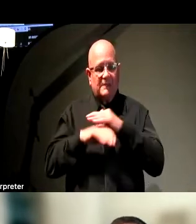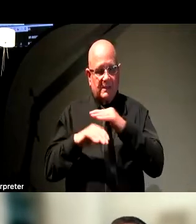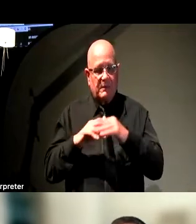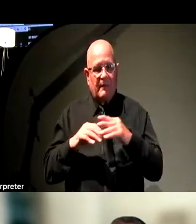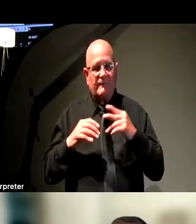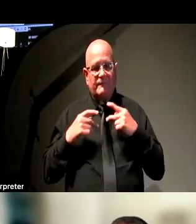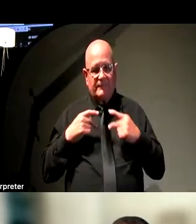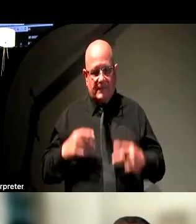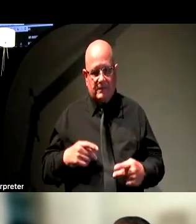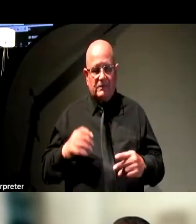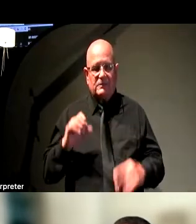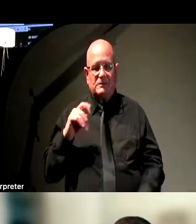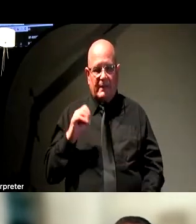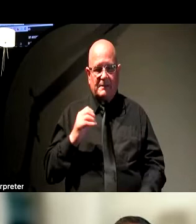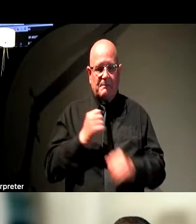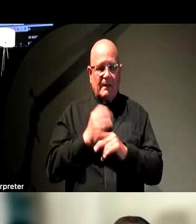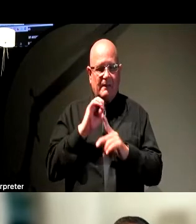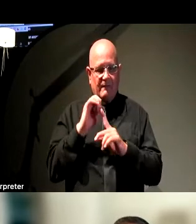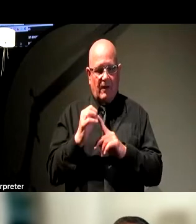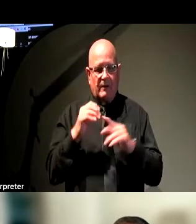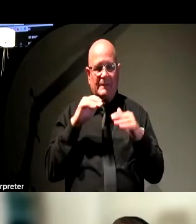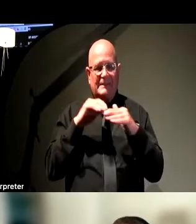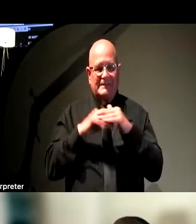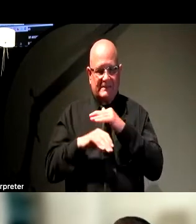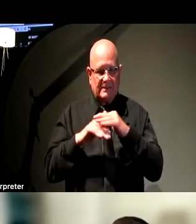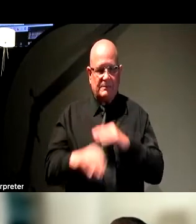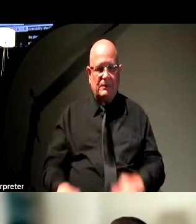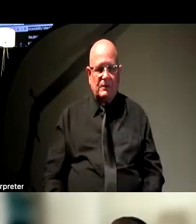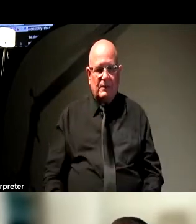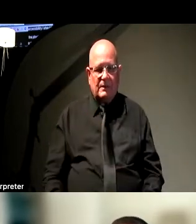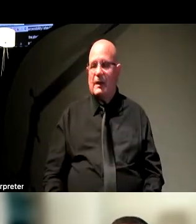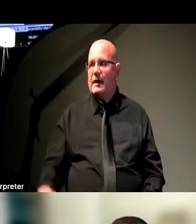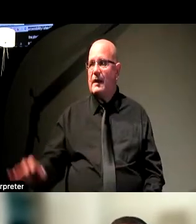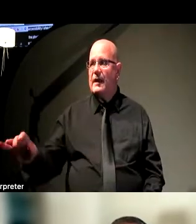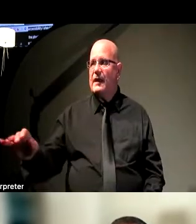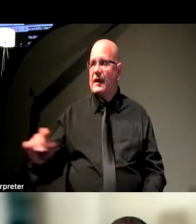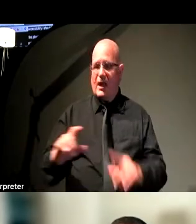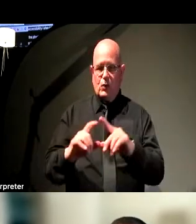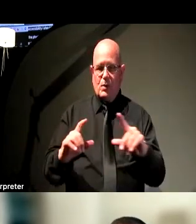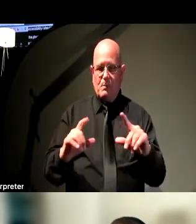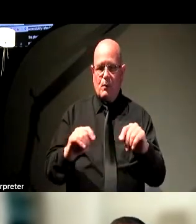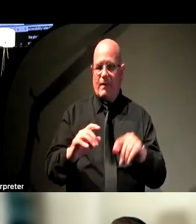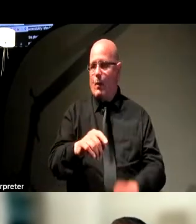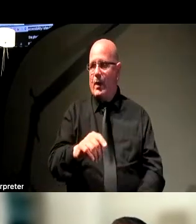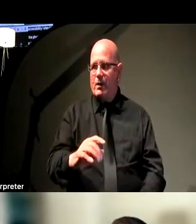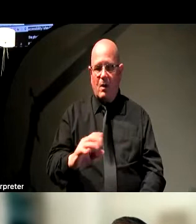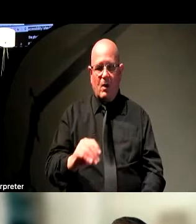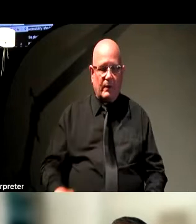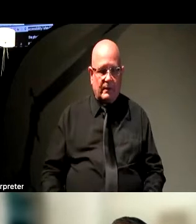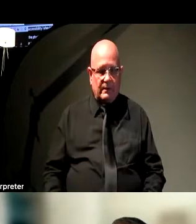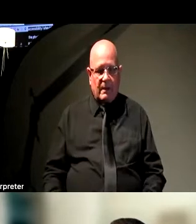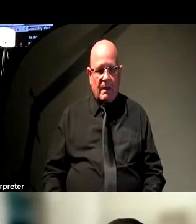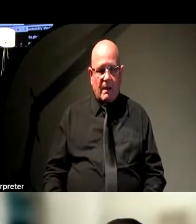it's about making the environment accessible proactively. And I'll dig a little bit more into that later on. But it's a good time to make that